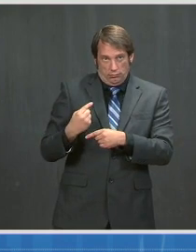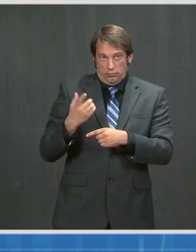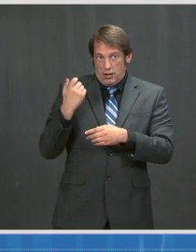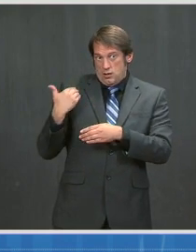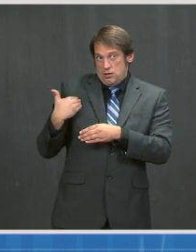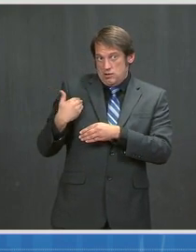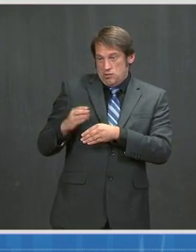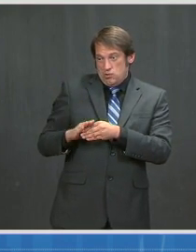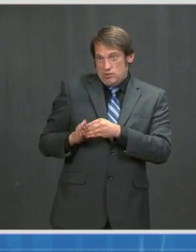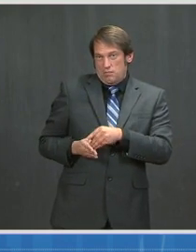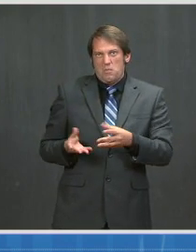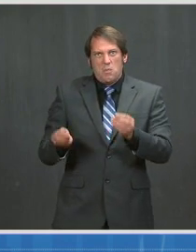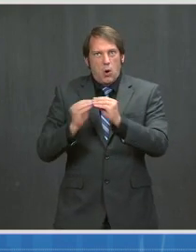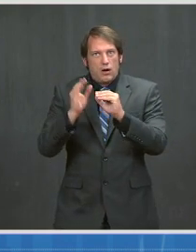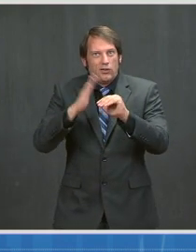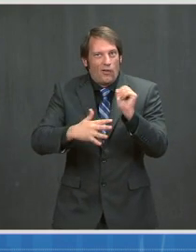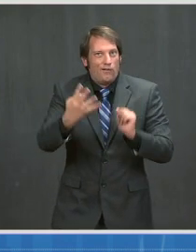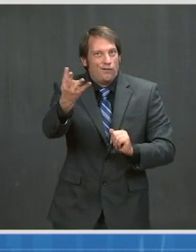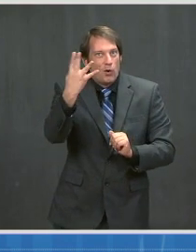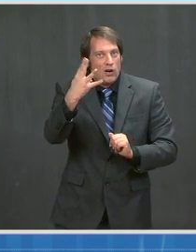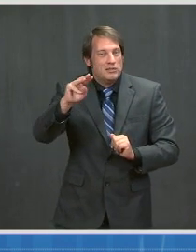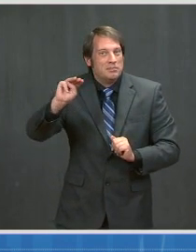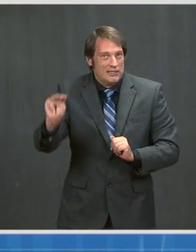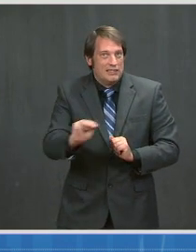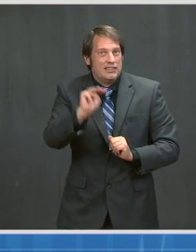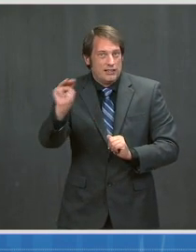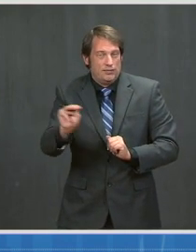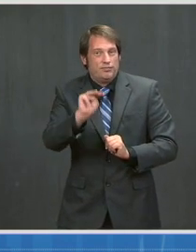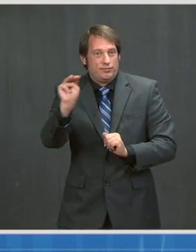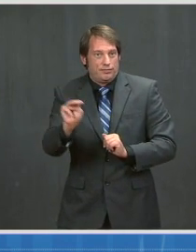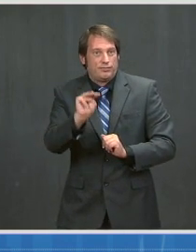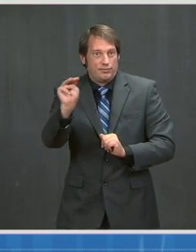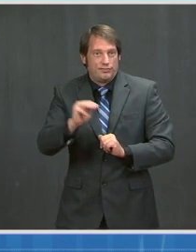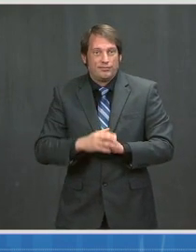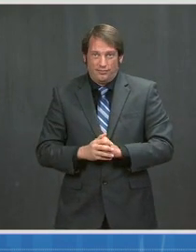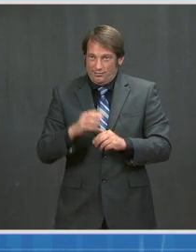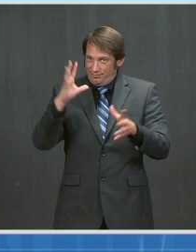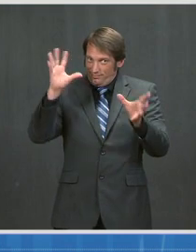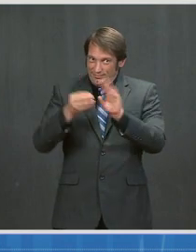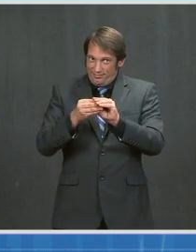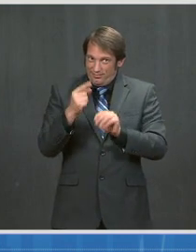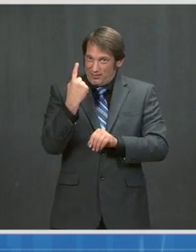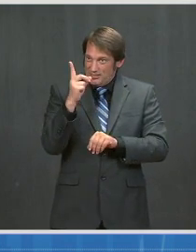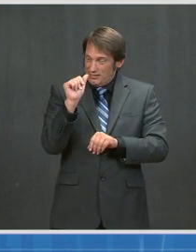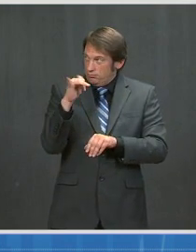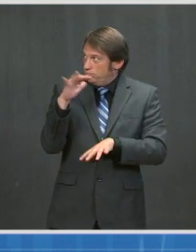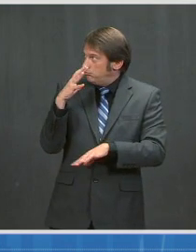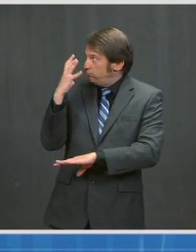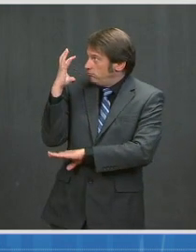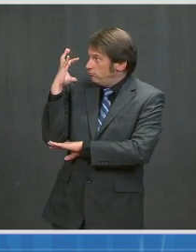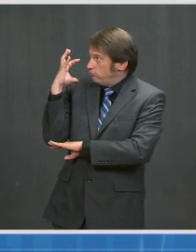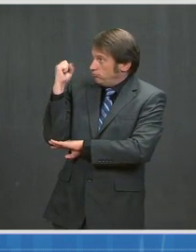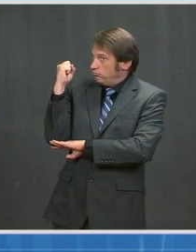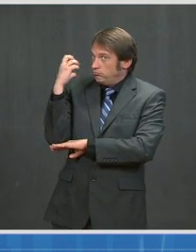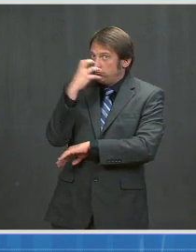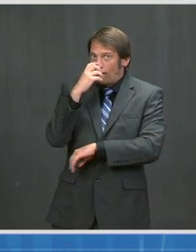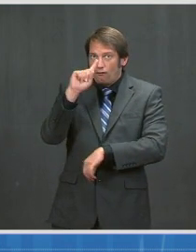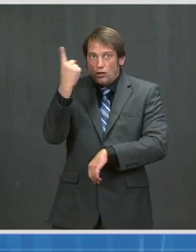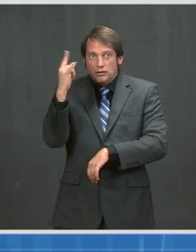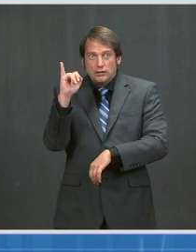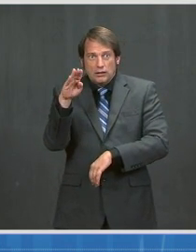recorded vaccinations in a single day for the first time. As of today,